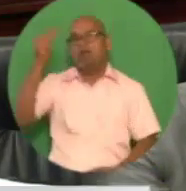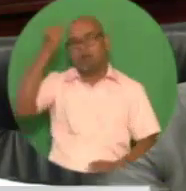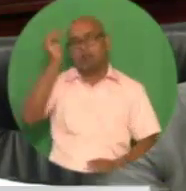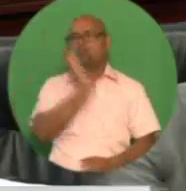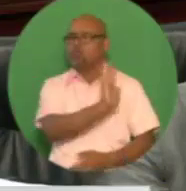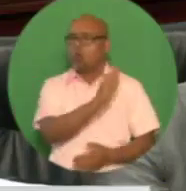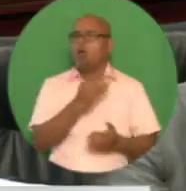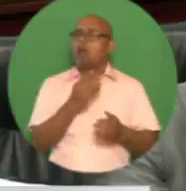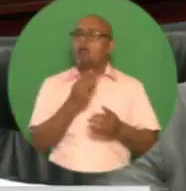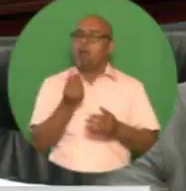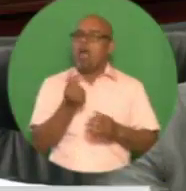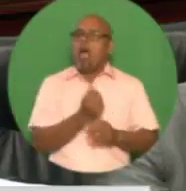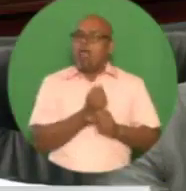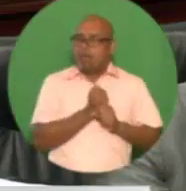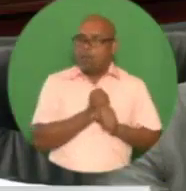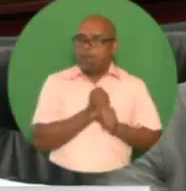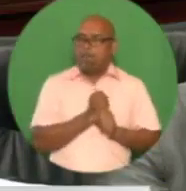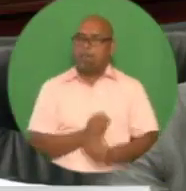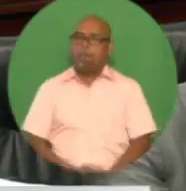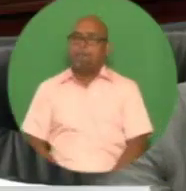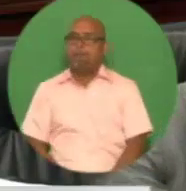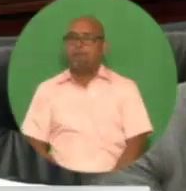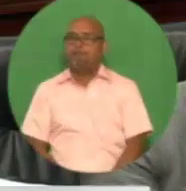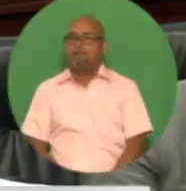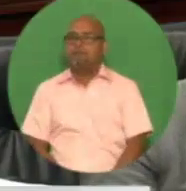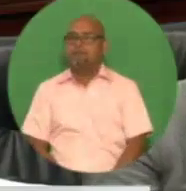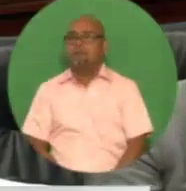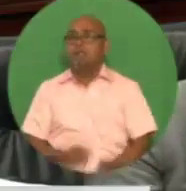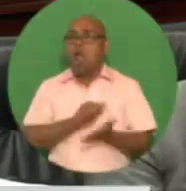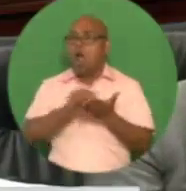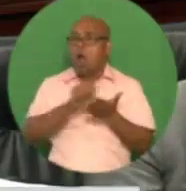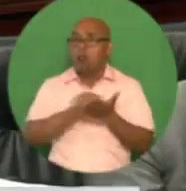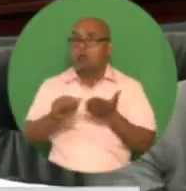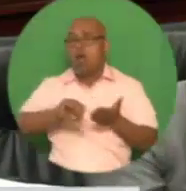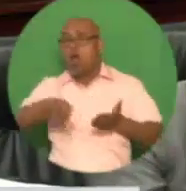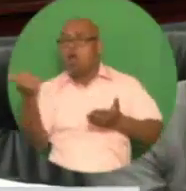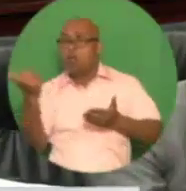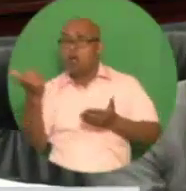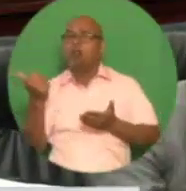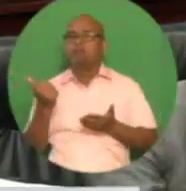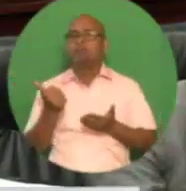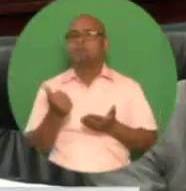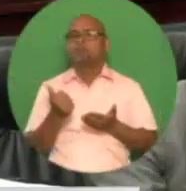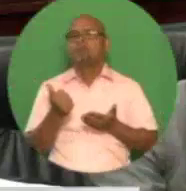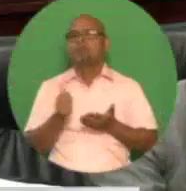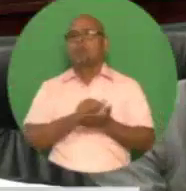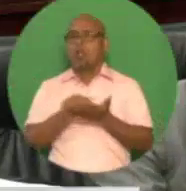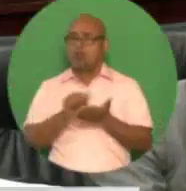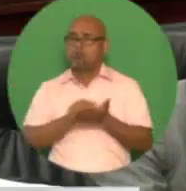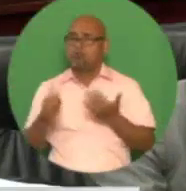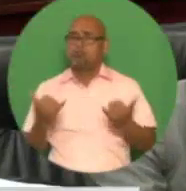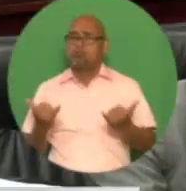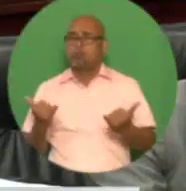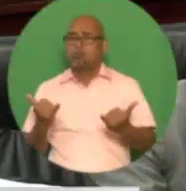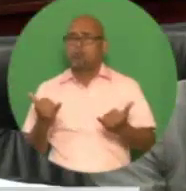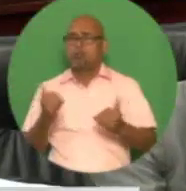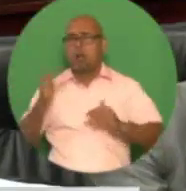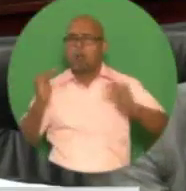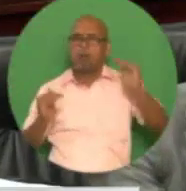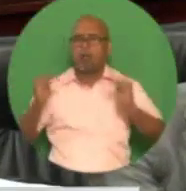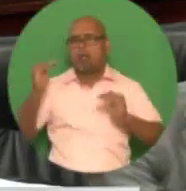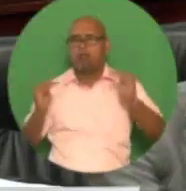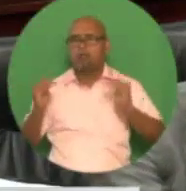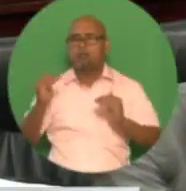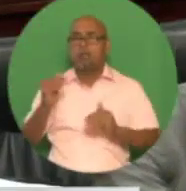Balance of payments. Our external accounts are improving under the influence of our fiscal consolidation efforts and rising gas